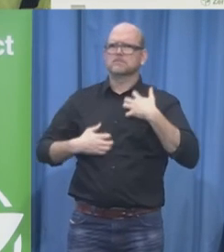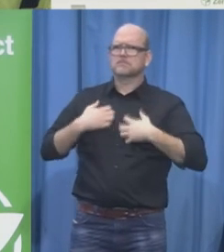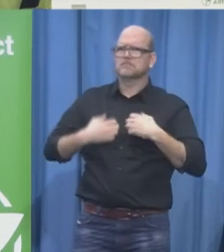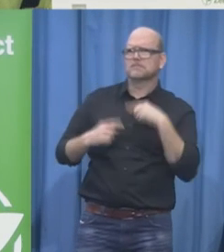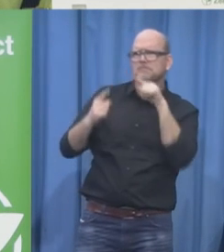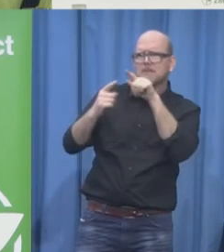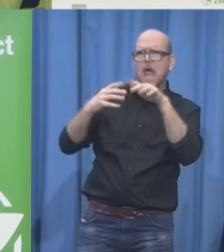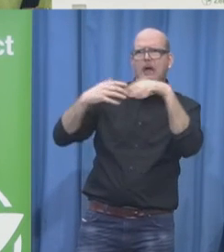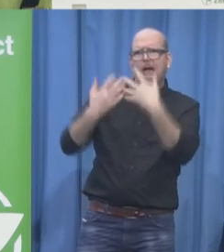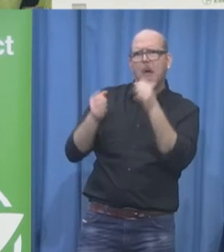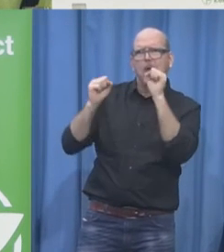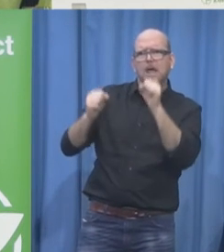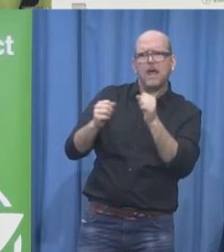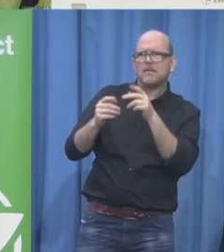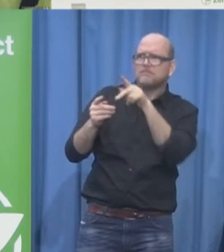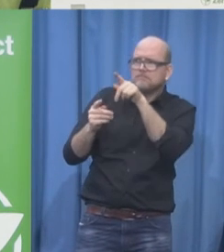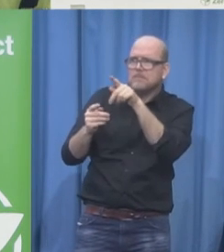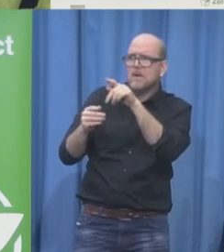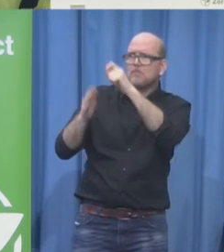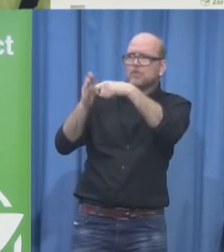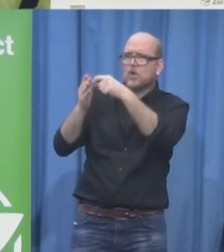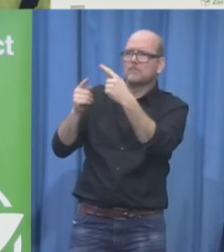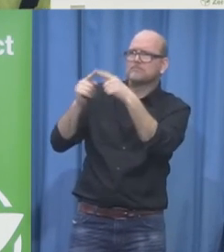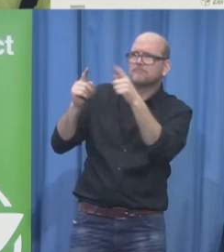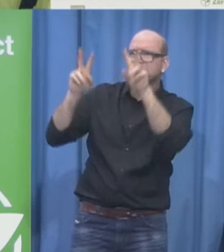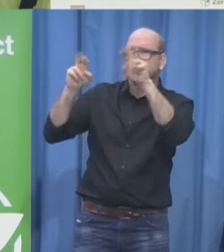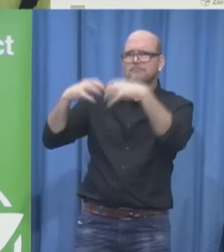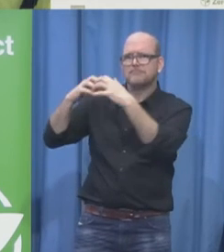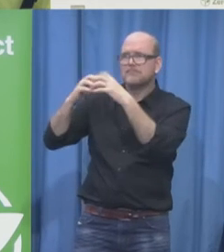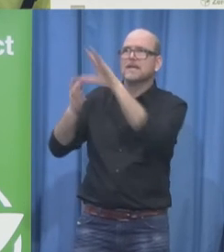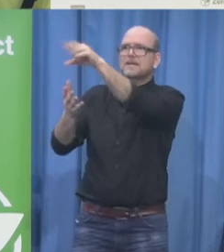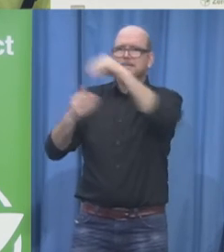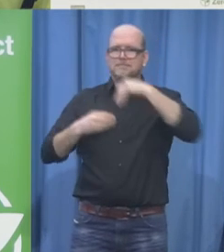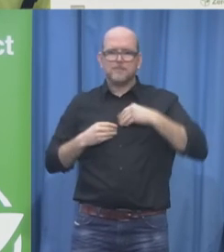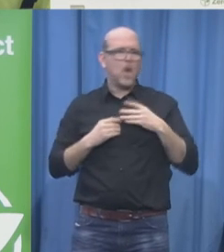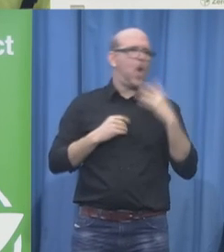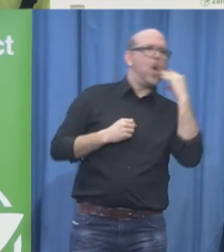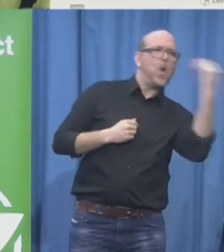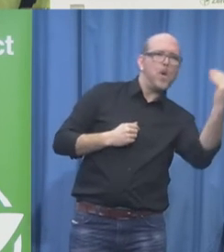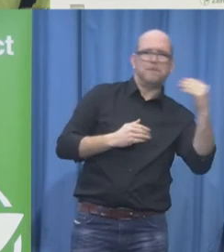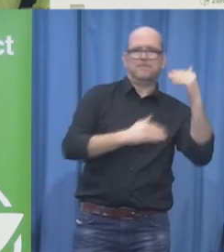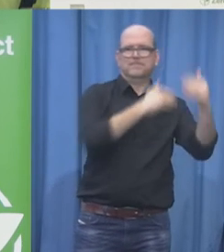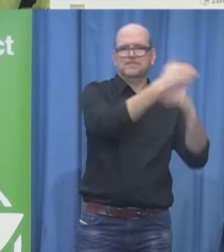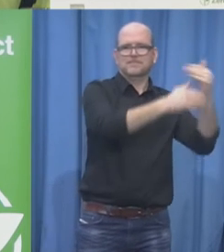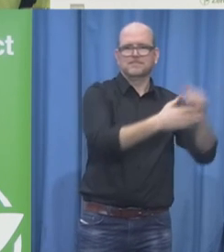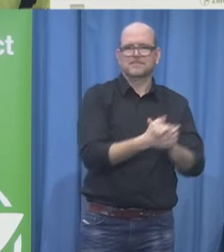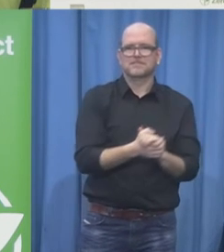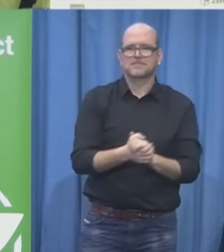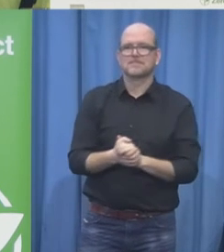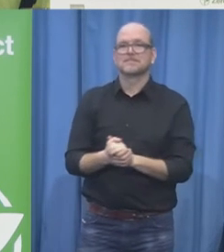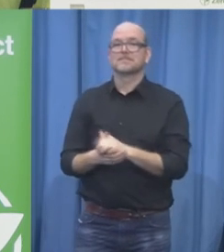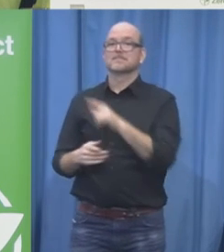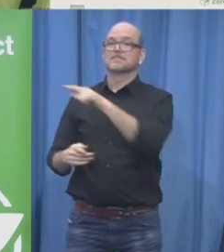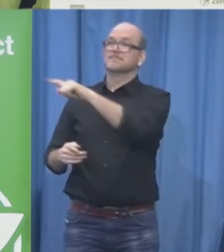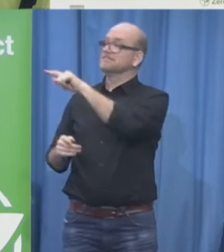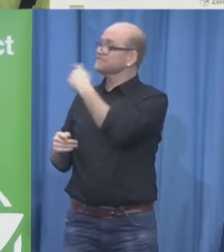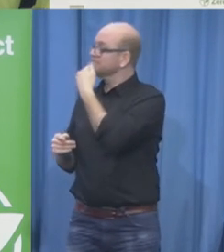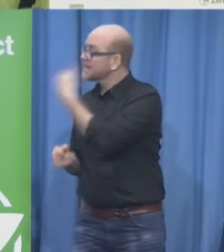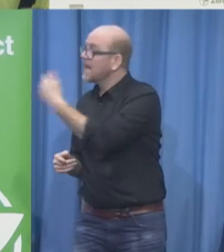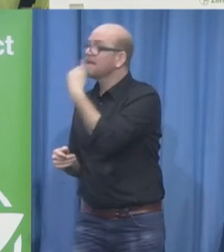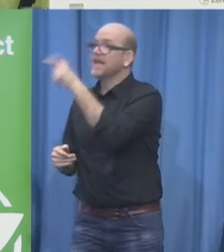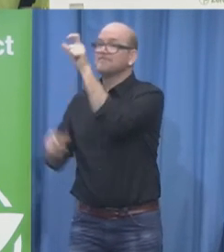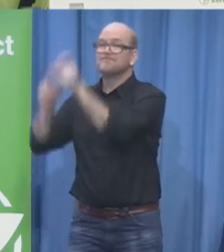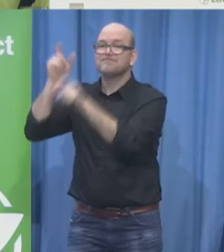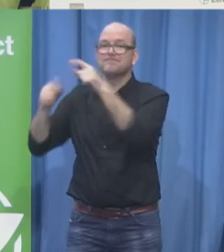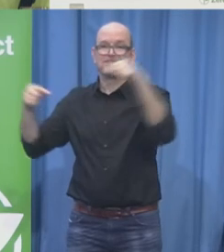finishing I would like again to congratulate the organizers for their excellent work in bringing the right people